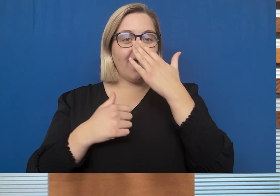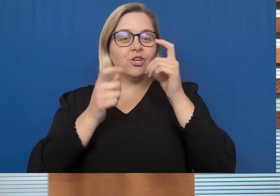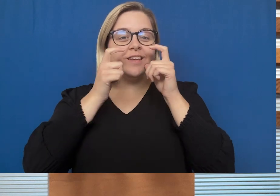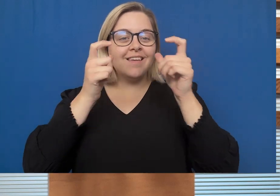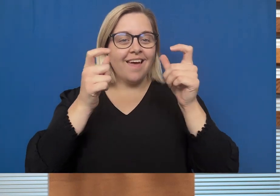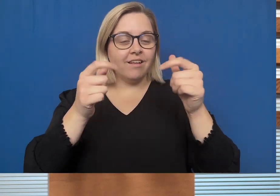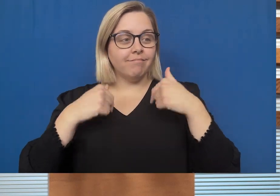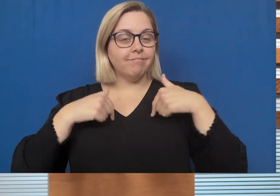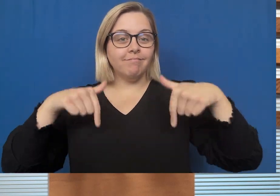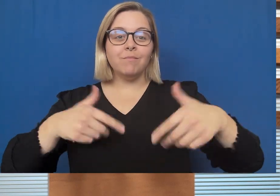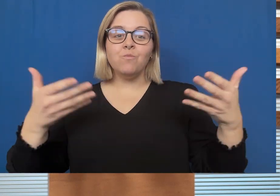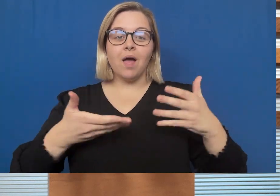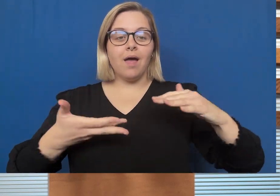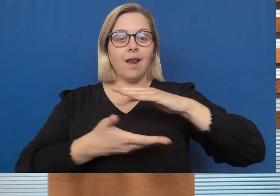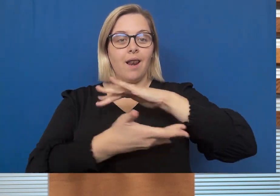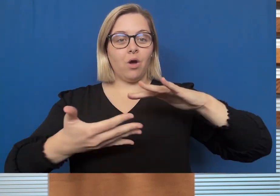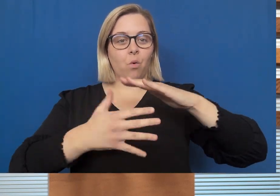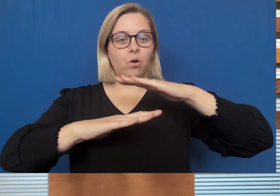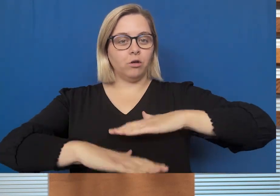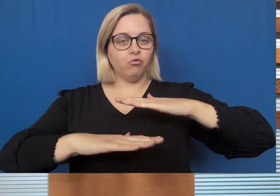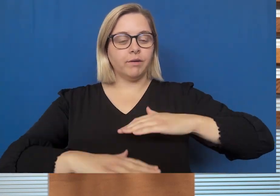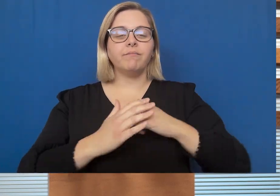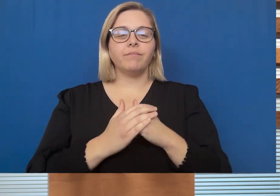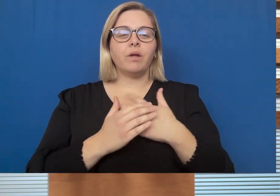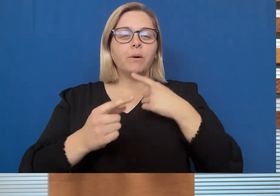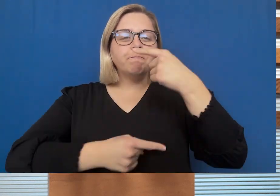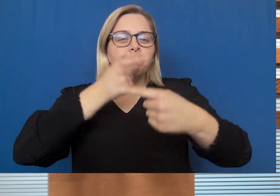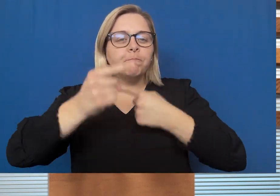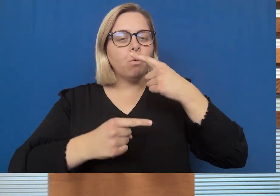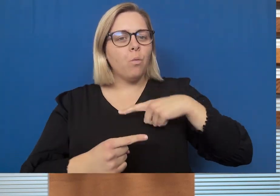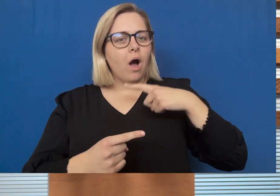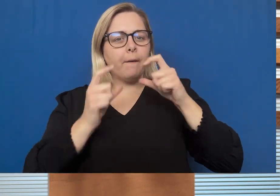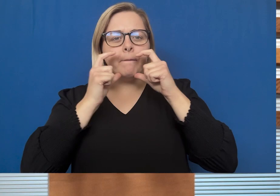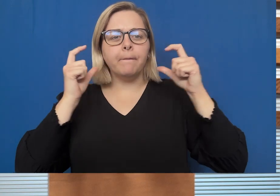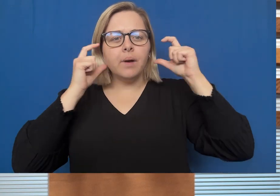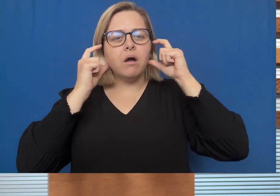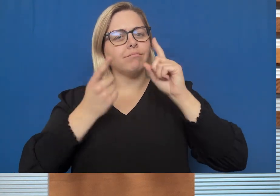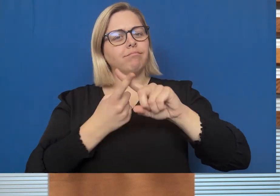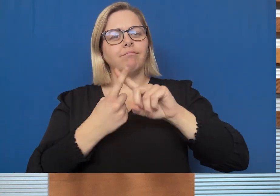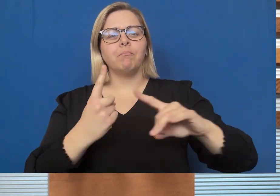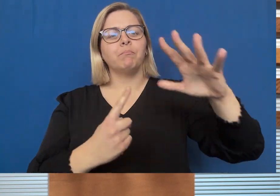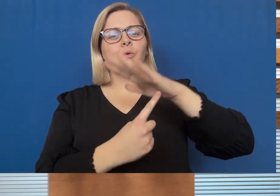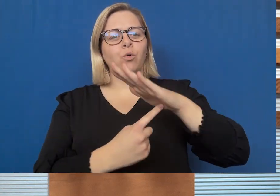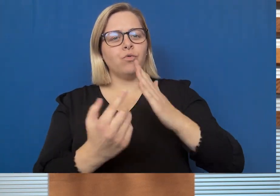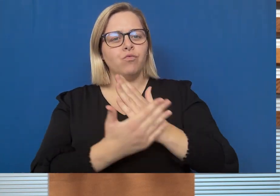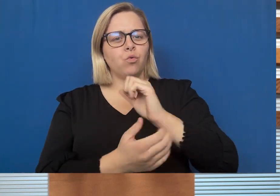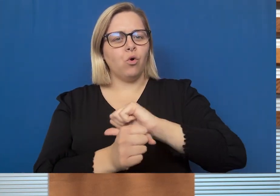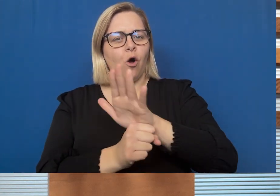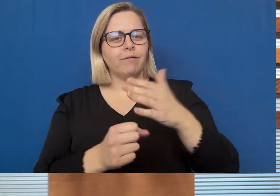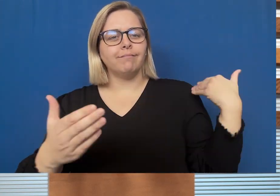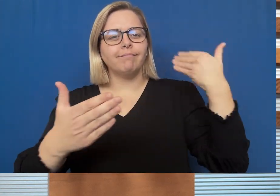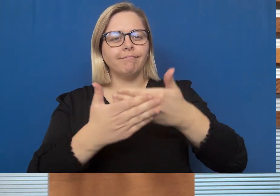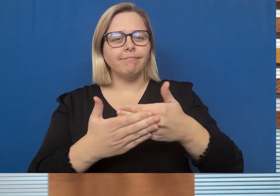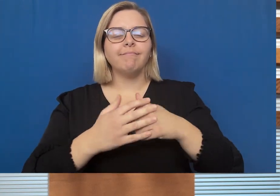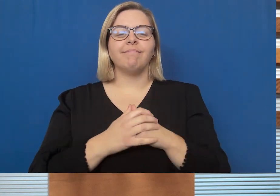Today I'd like to chat to you about the importance of masks and COVID-19. I know we're all a bit tired of hearing about it,